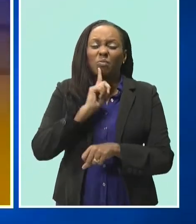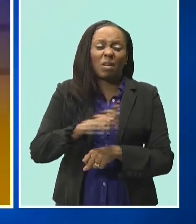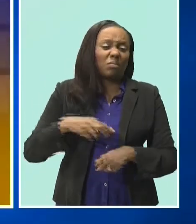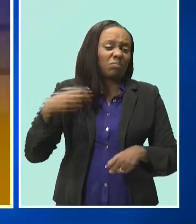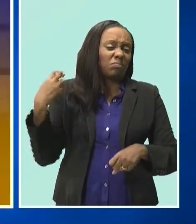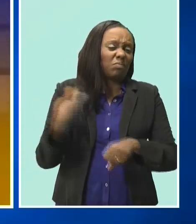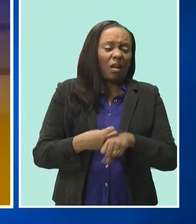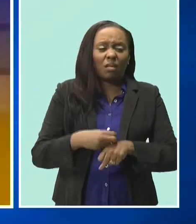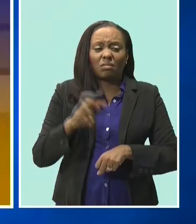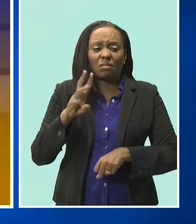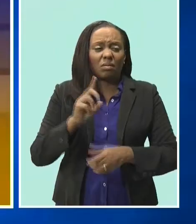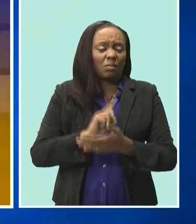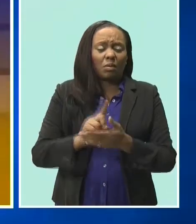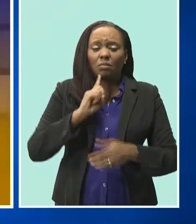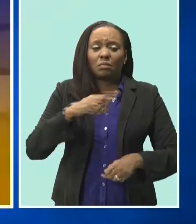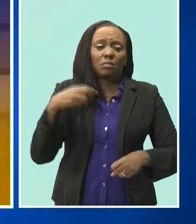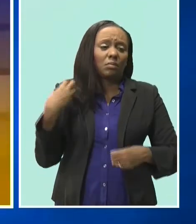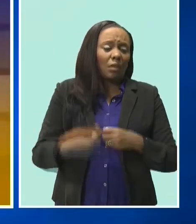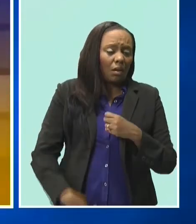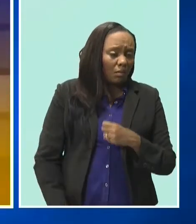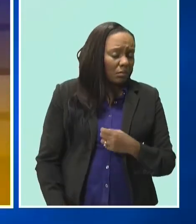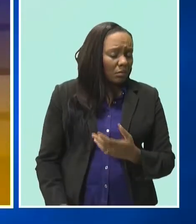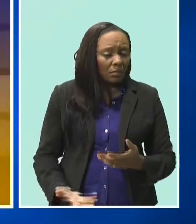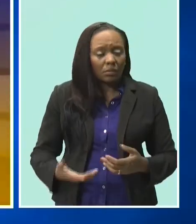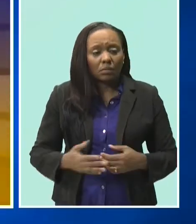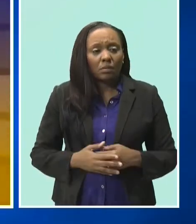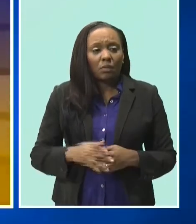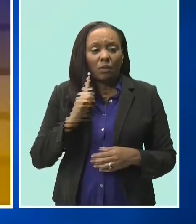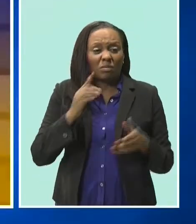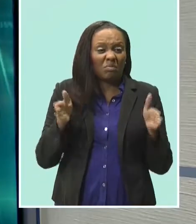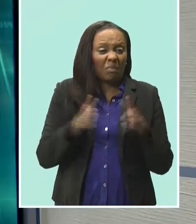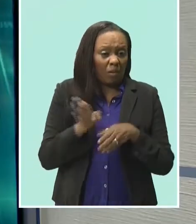in the last six weeks for many, many small businesses in Barbados, especially.